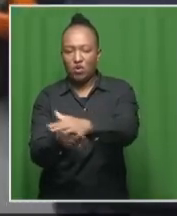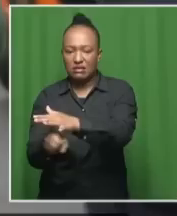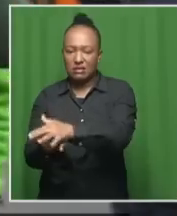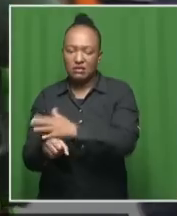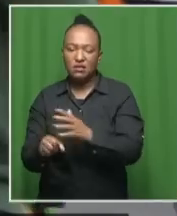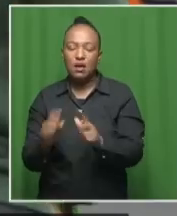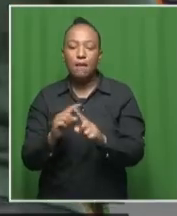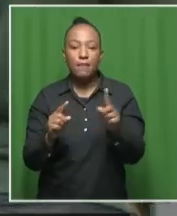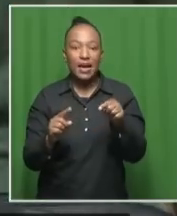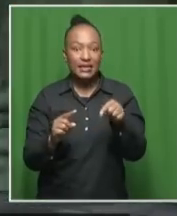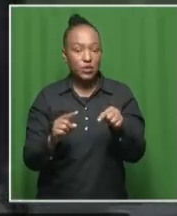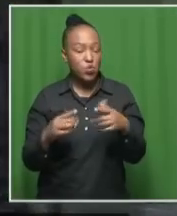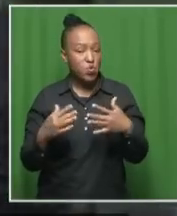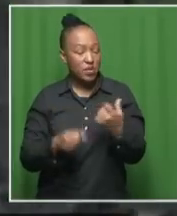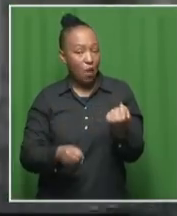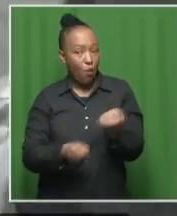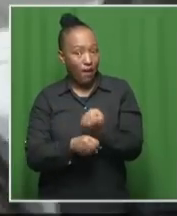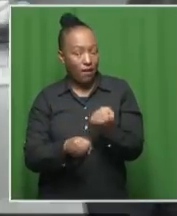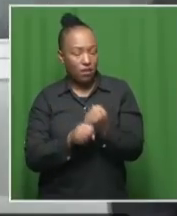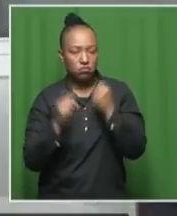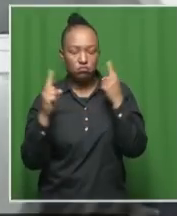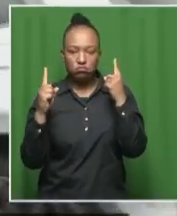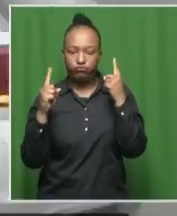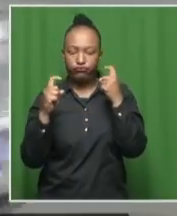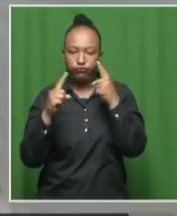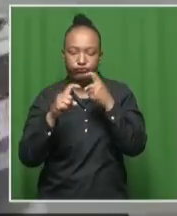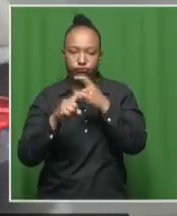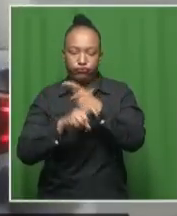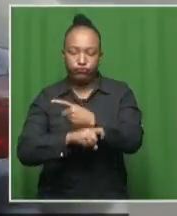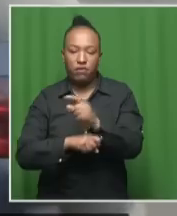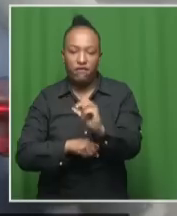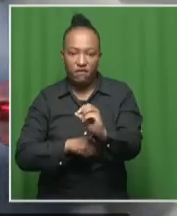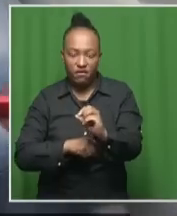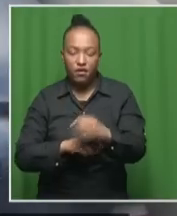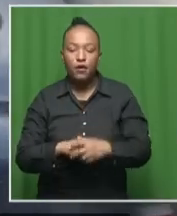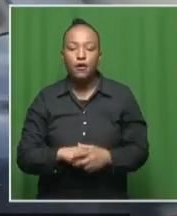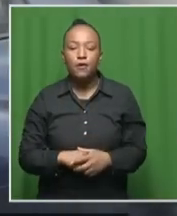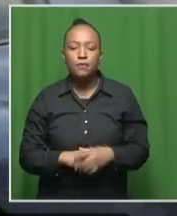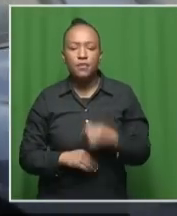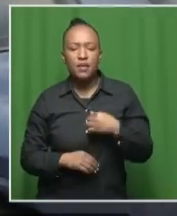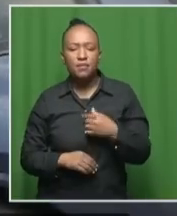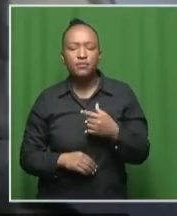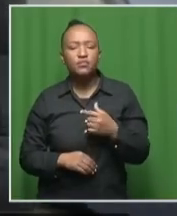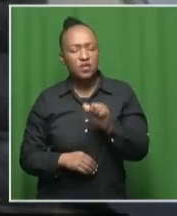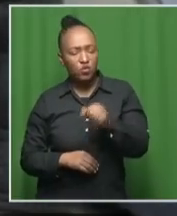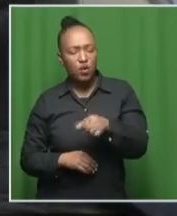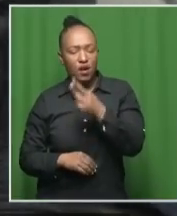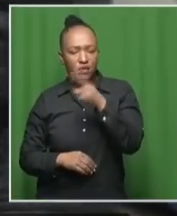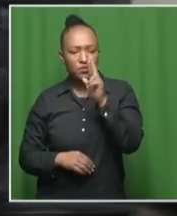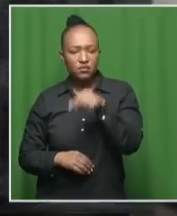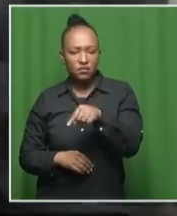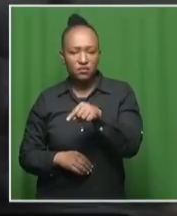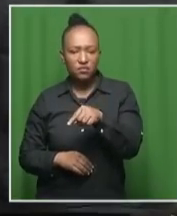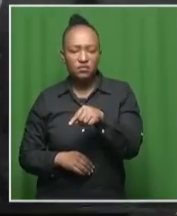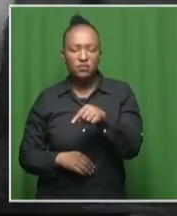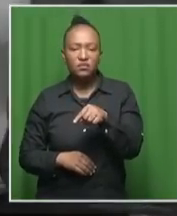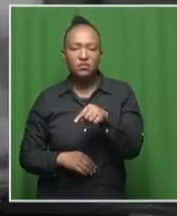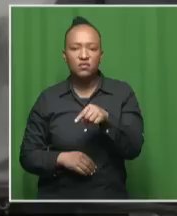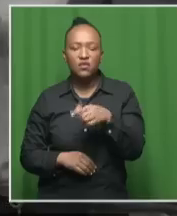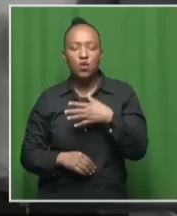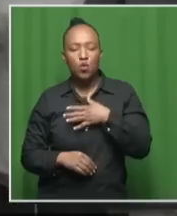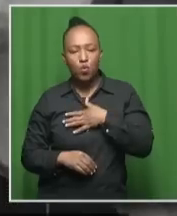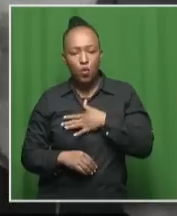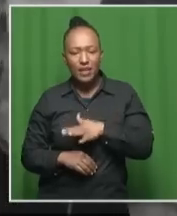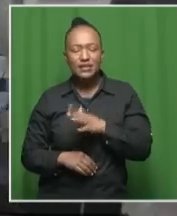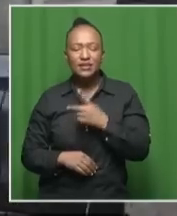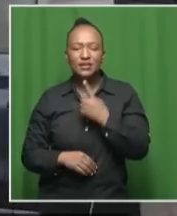a very delicate operation. And I've been actually asking you correct in that we want to extend our